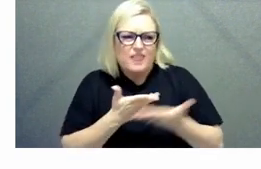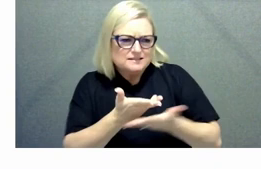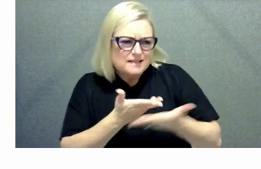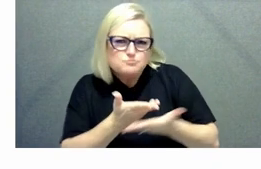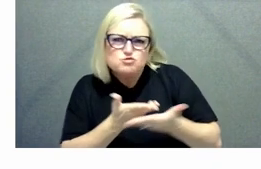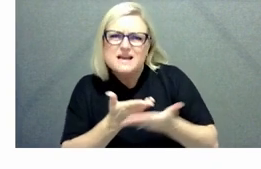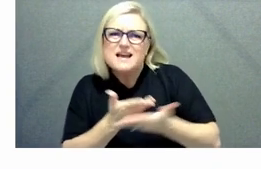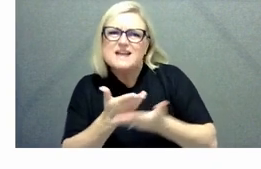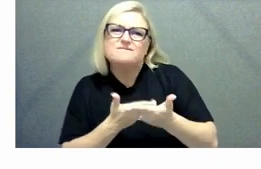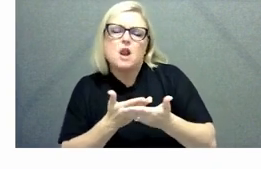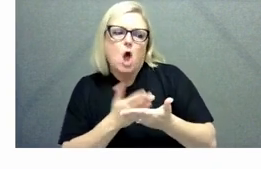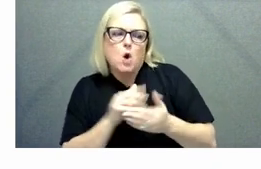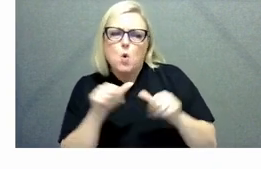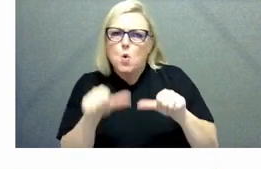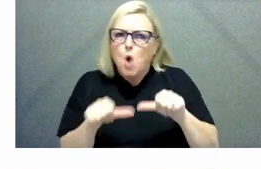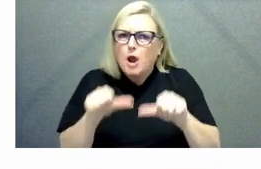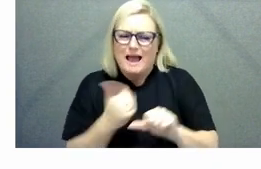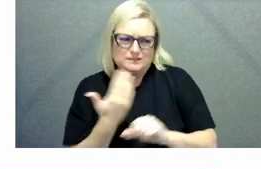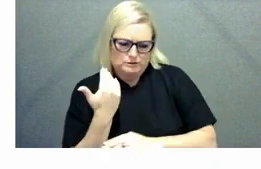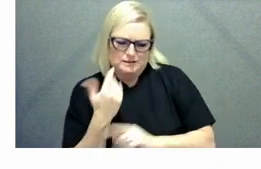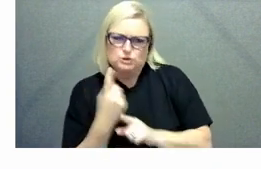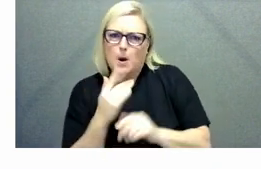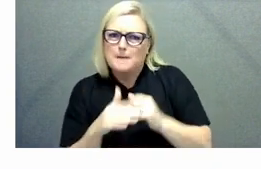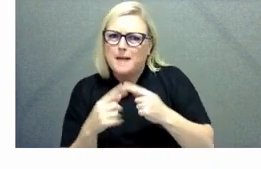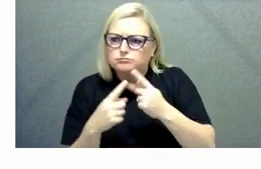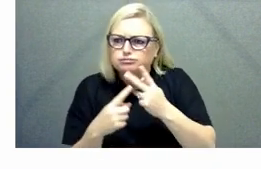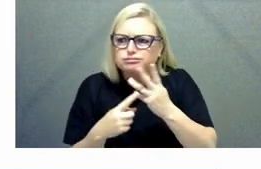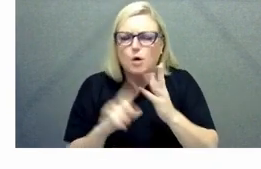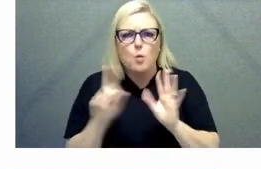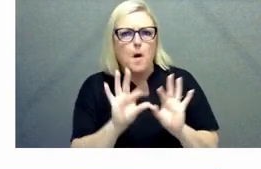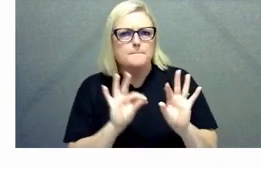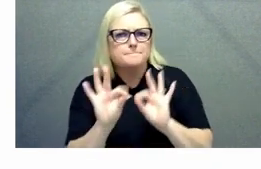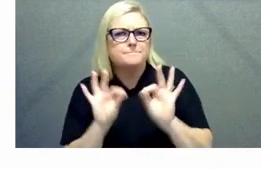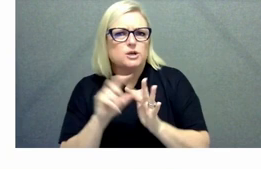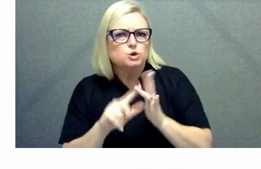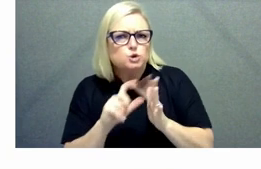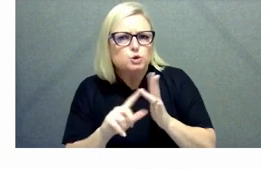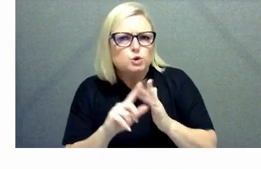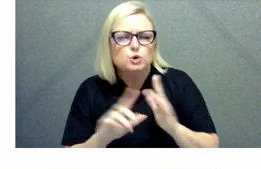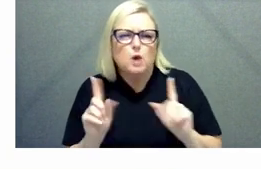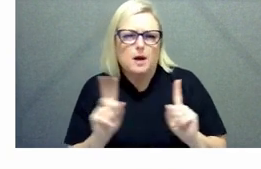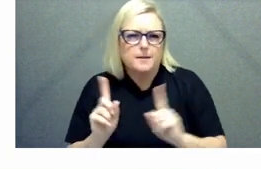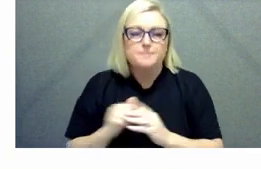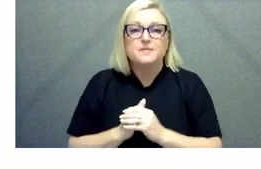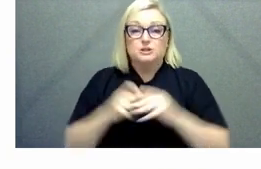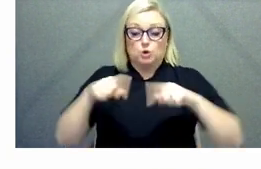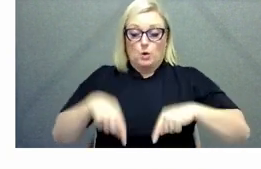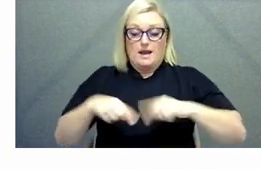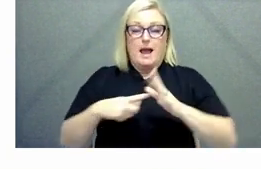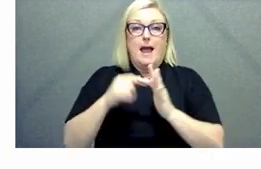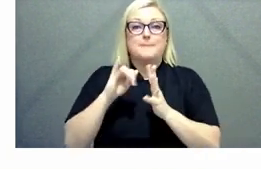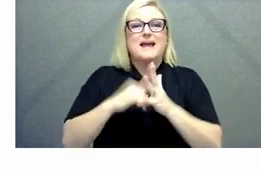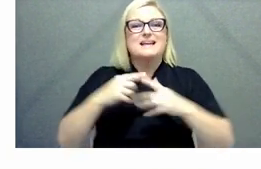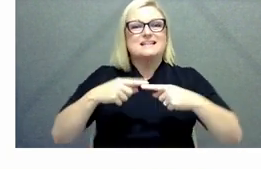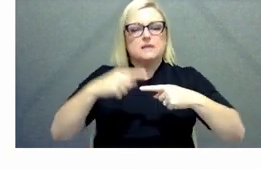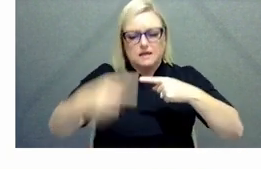from that where are we going all of those sorts of things i think it's incredibly important at the APSC we talk about a continuous learning model for exactly that idea